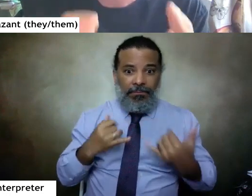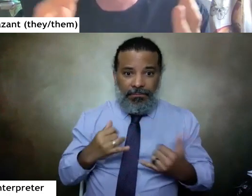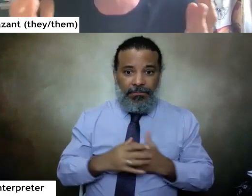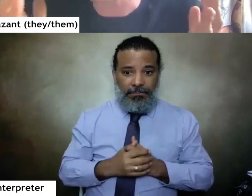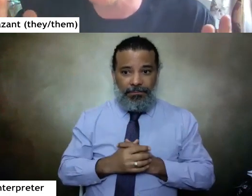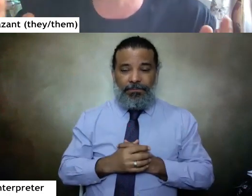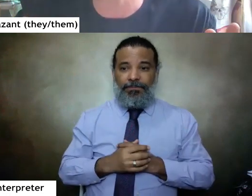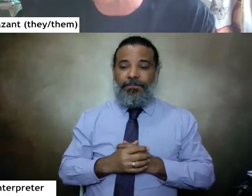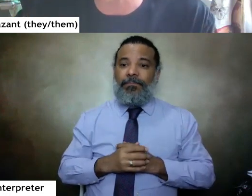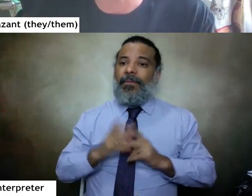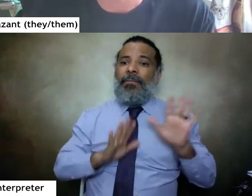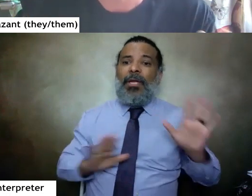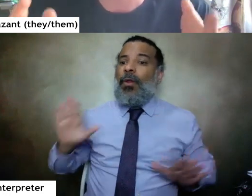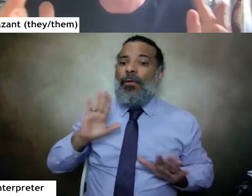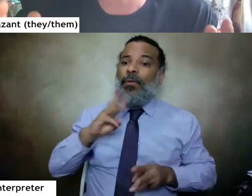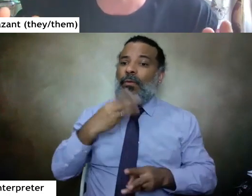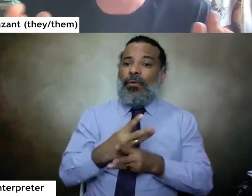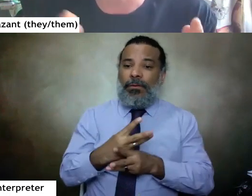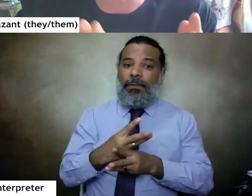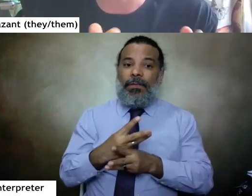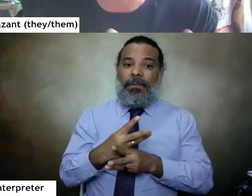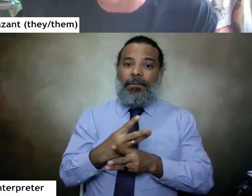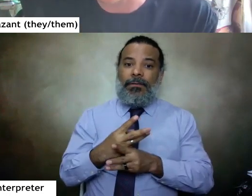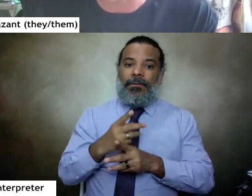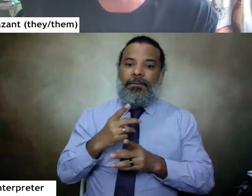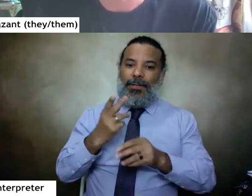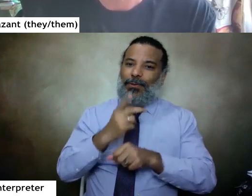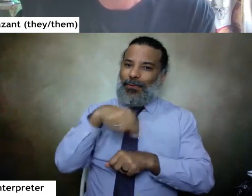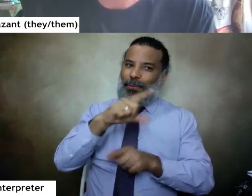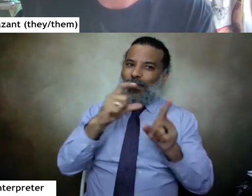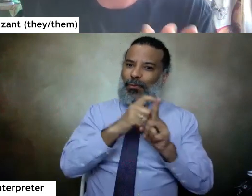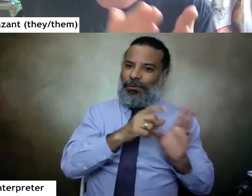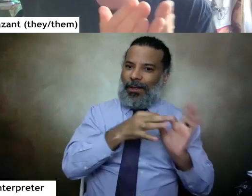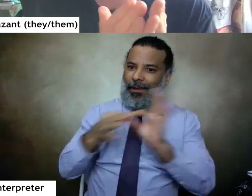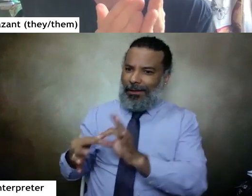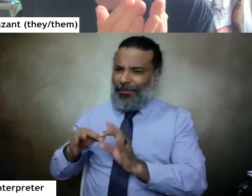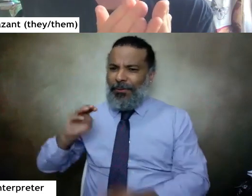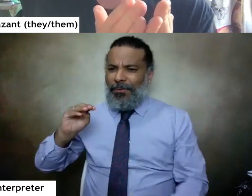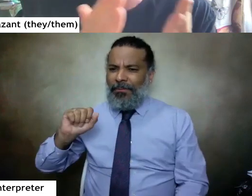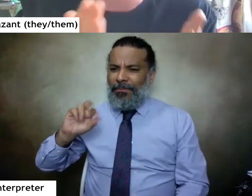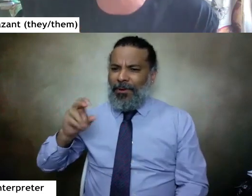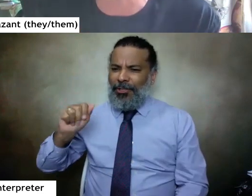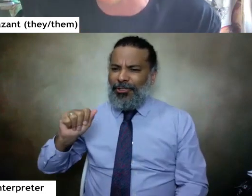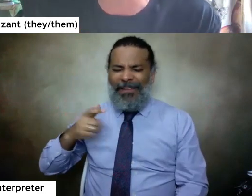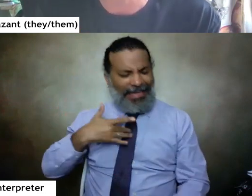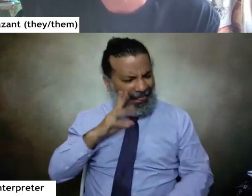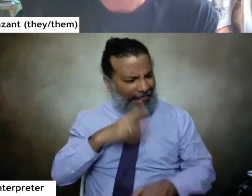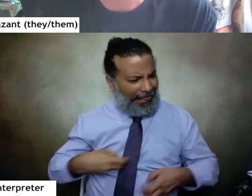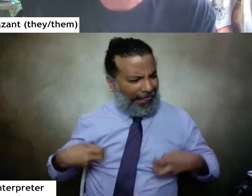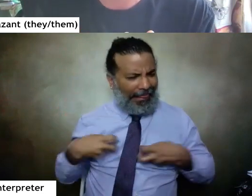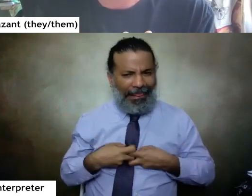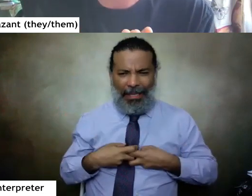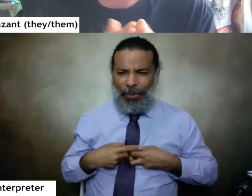People all over the world attribute these words to Marsha, which at first I felt so conflicted about.